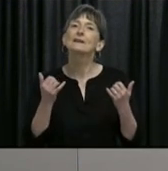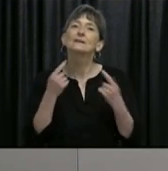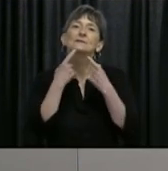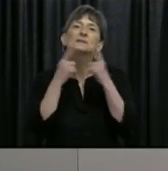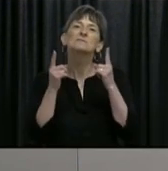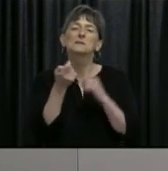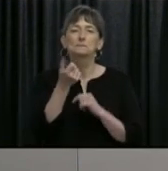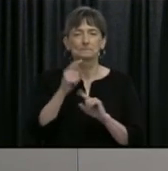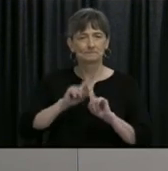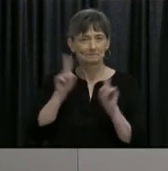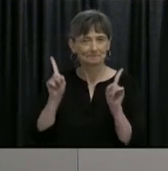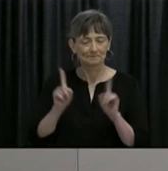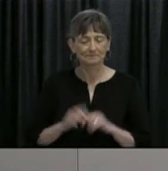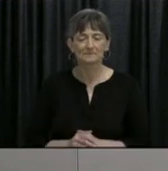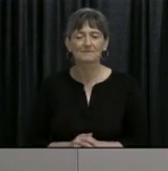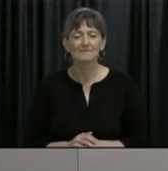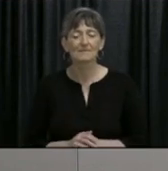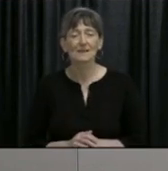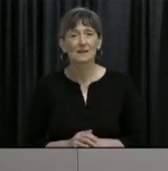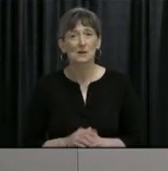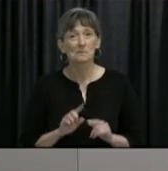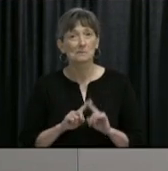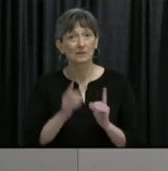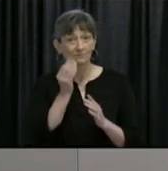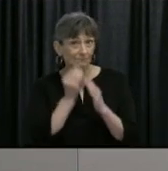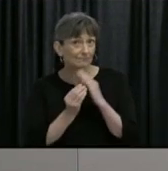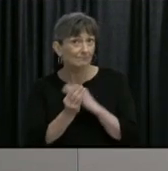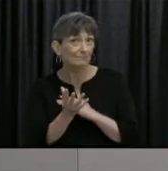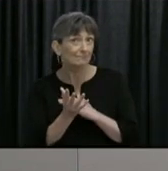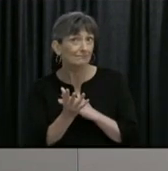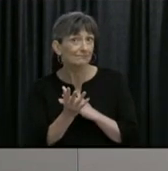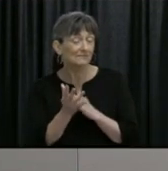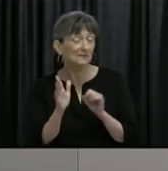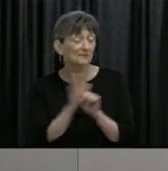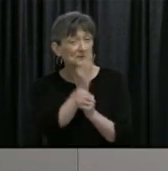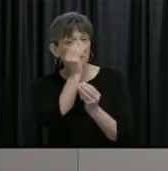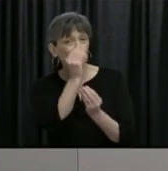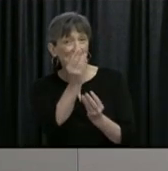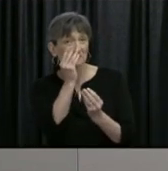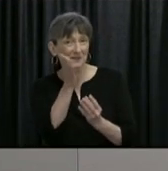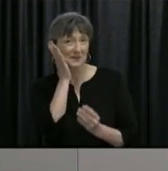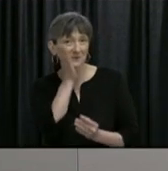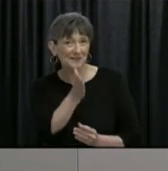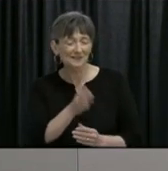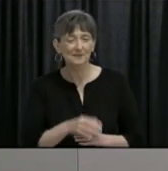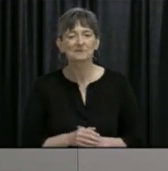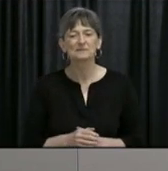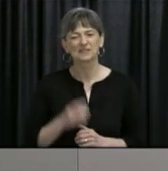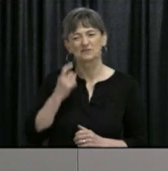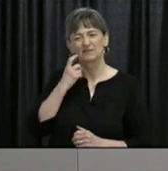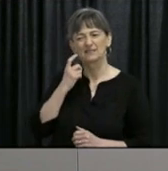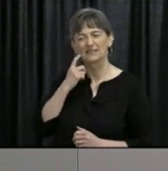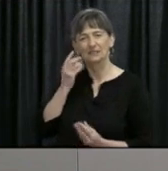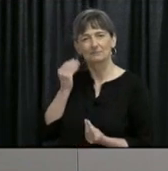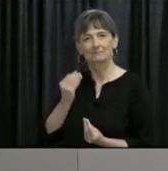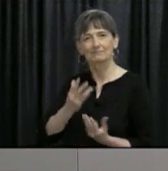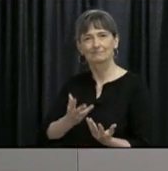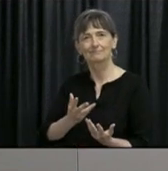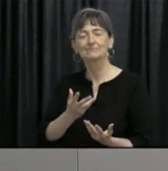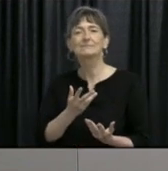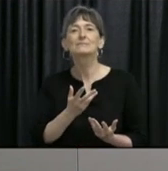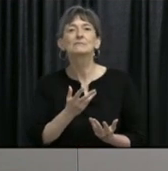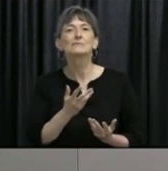look a little different, but I can tell you and assure you that it will be informative. As I mentioned a couple days ago, Dr. Proton Raman